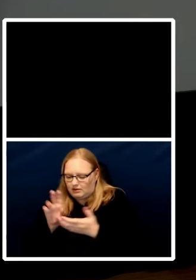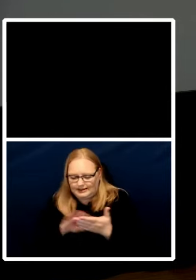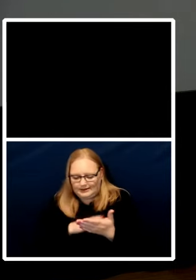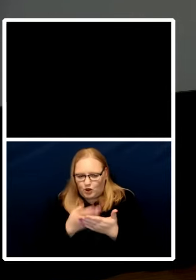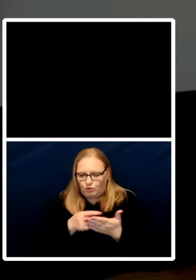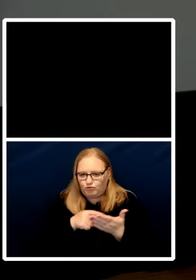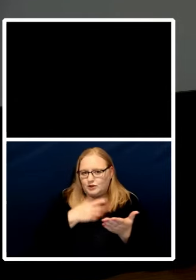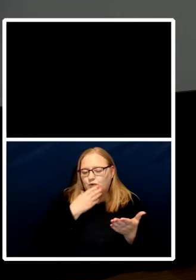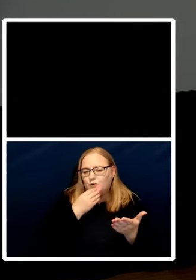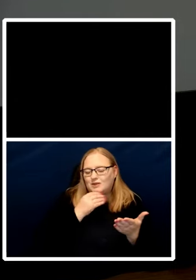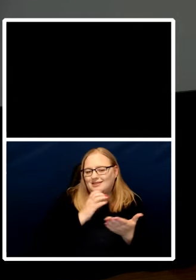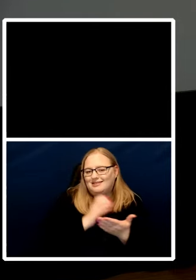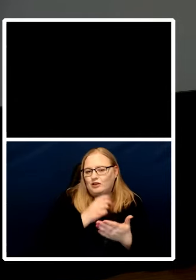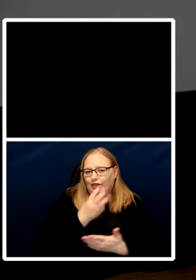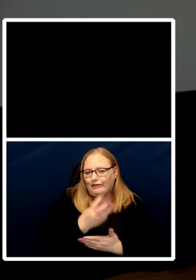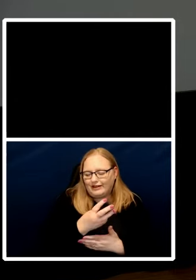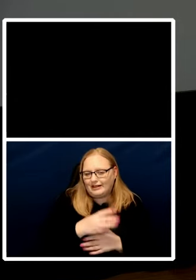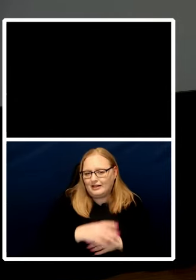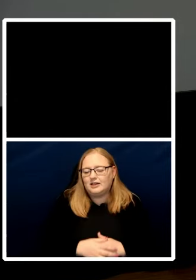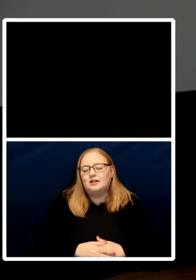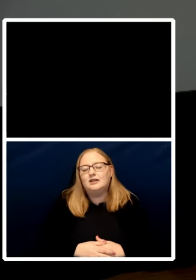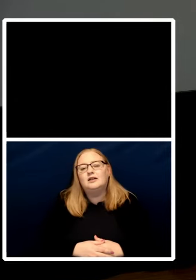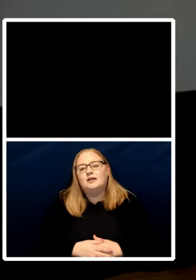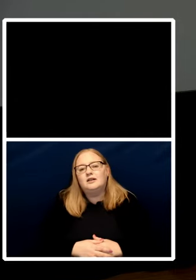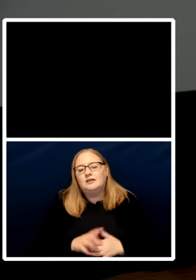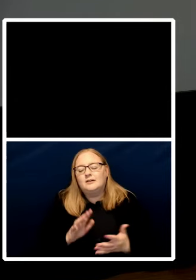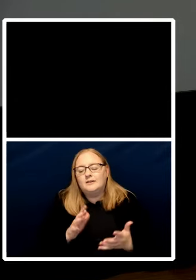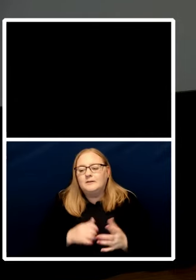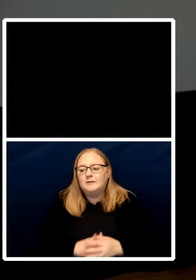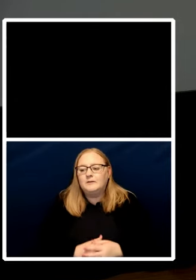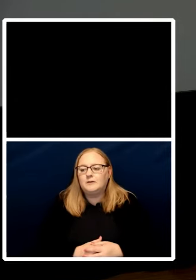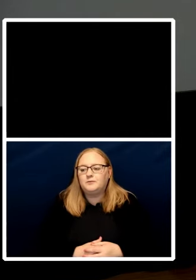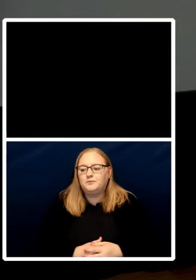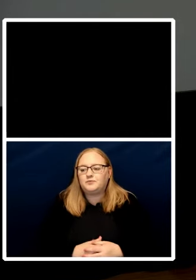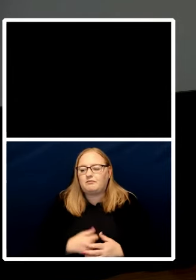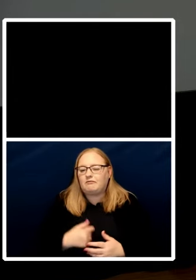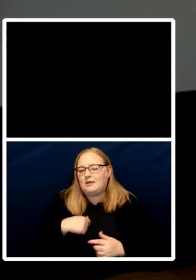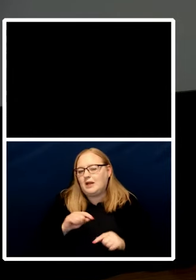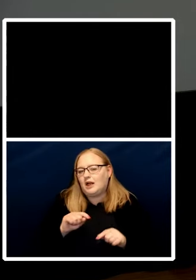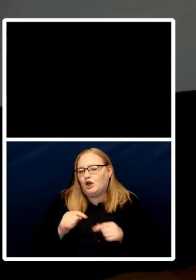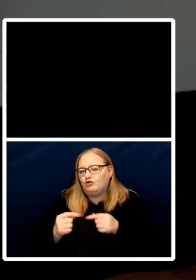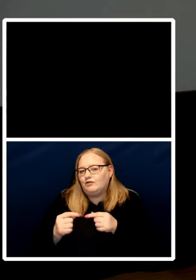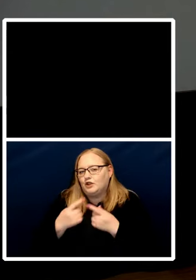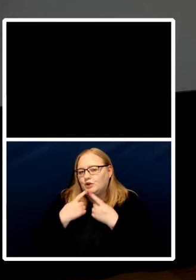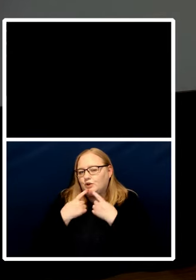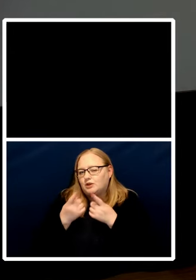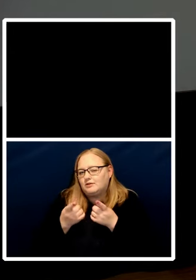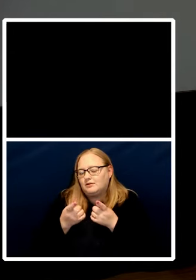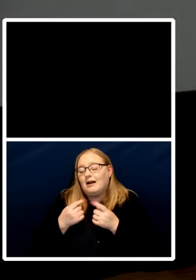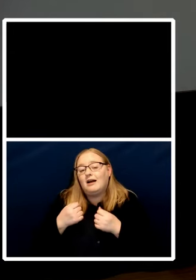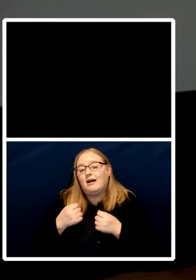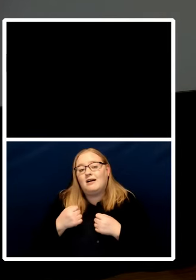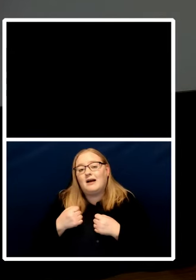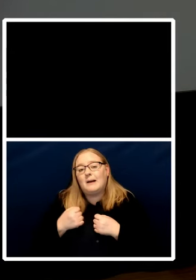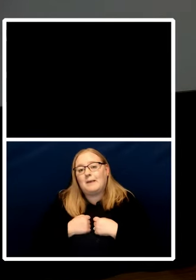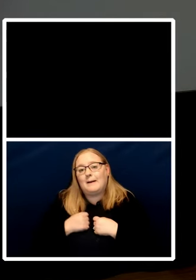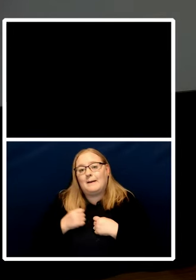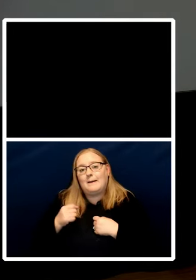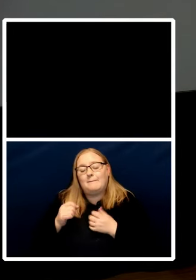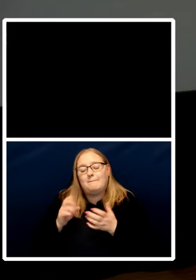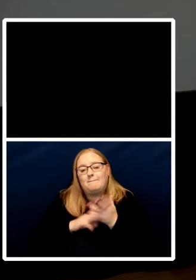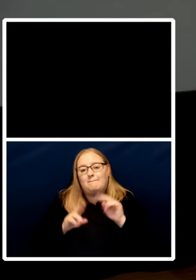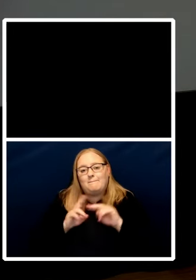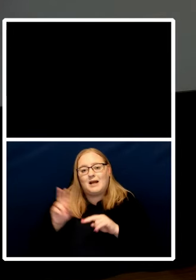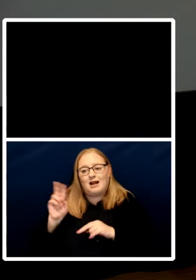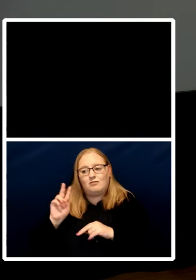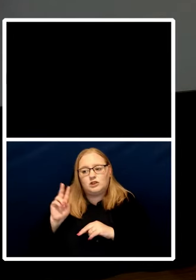discrimination you know i'm going to say something mildly controversial as the daughter of migrants to this country i am